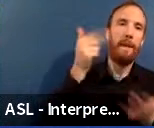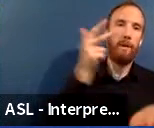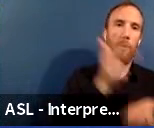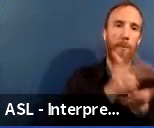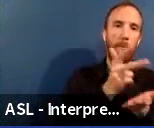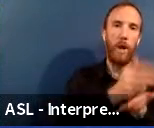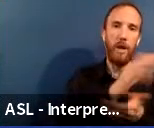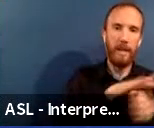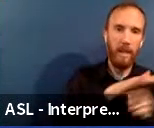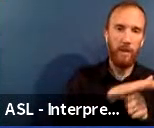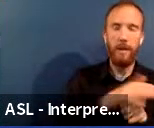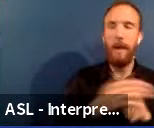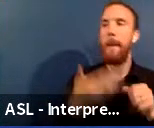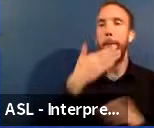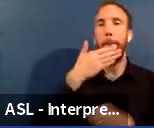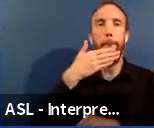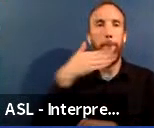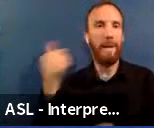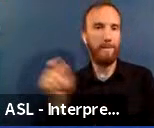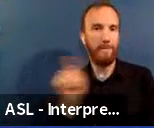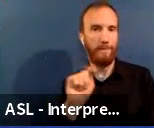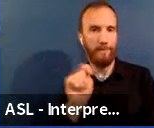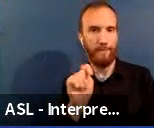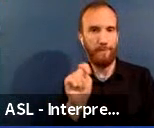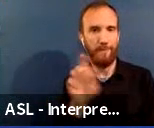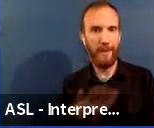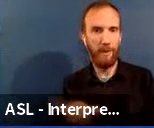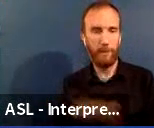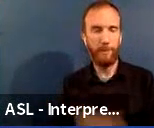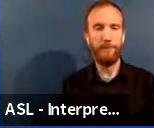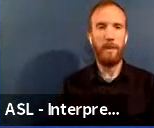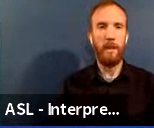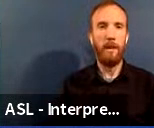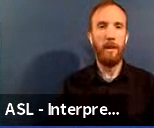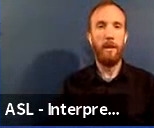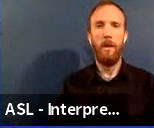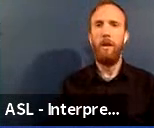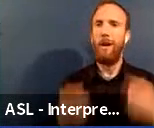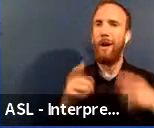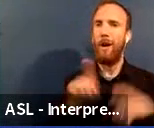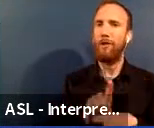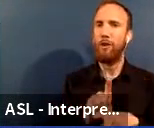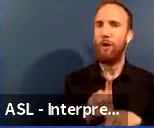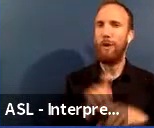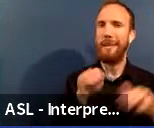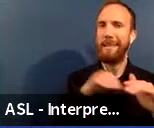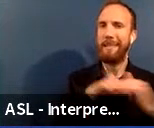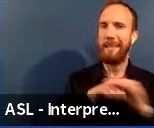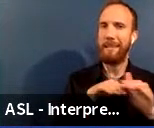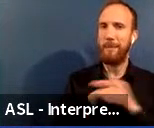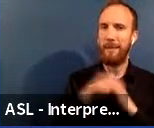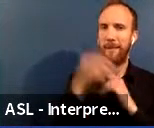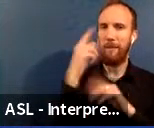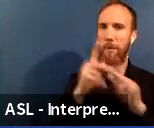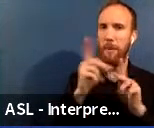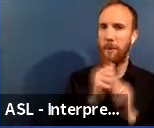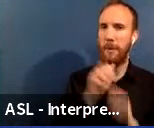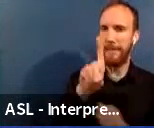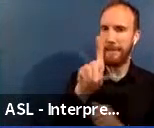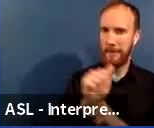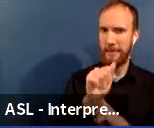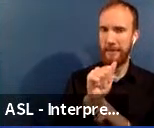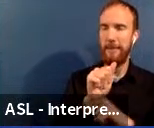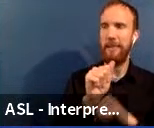In addition, the CPS remains committed to investing in building accessibility, the programmatic upgrades, including